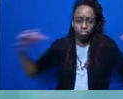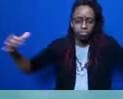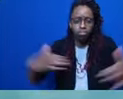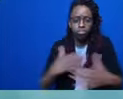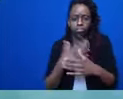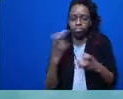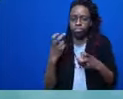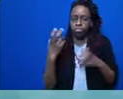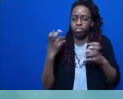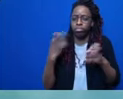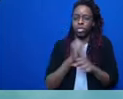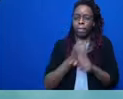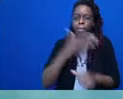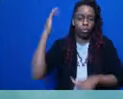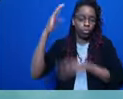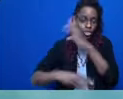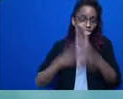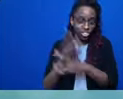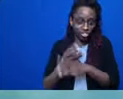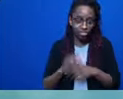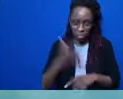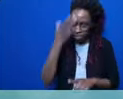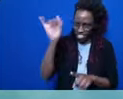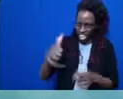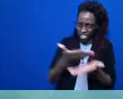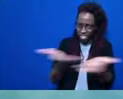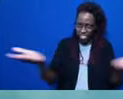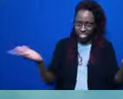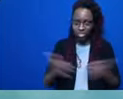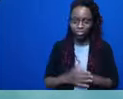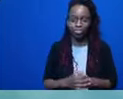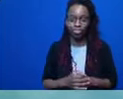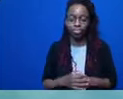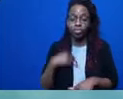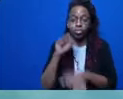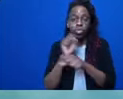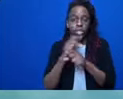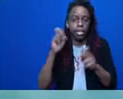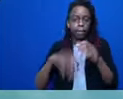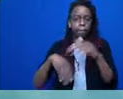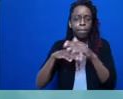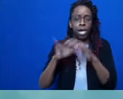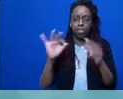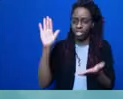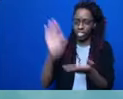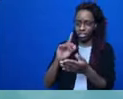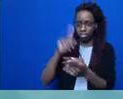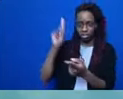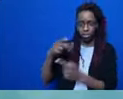working to minimize the amount of harm that occurs in our spaces. White supremacy,